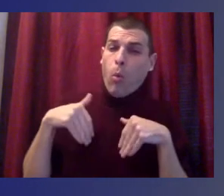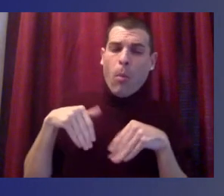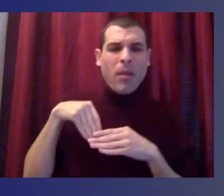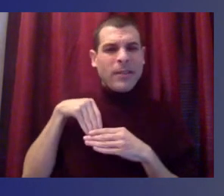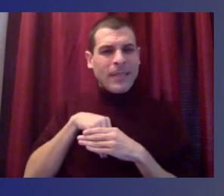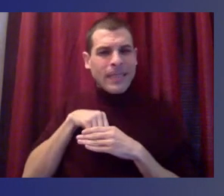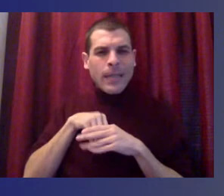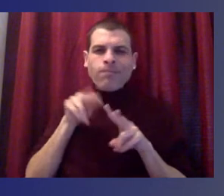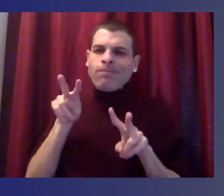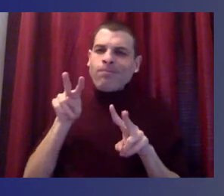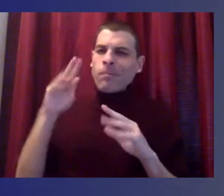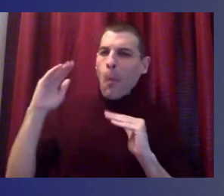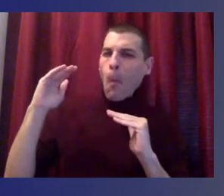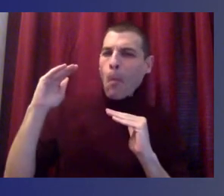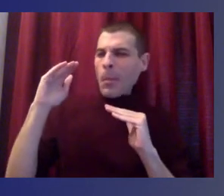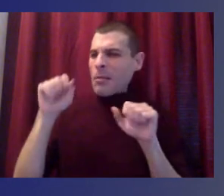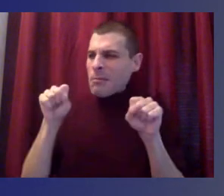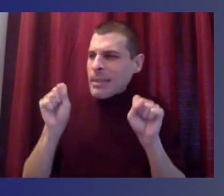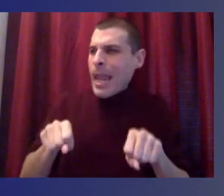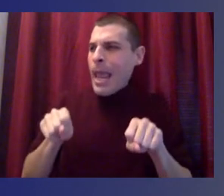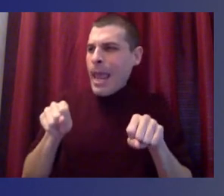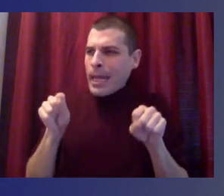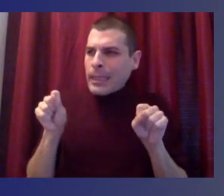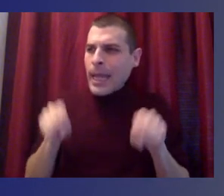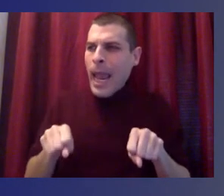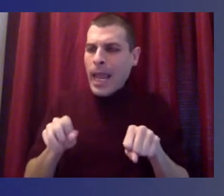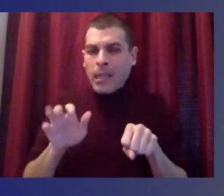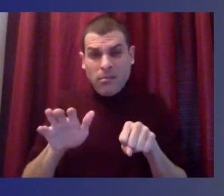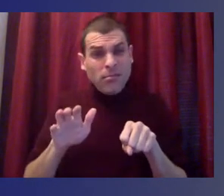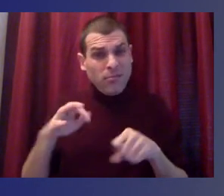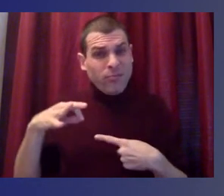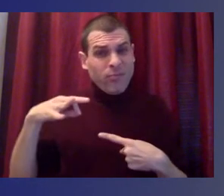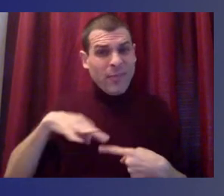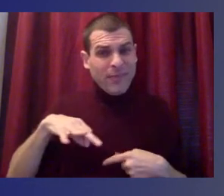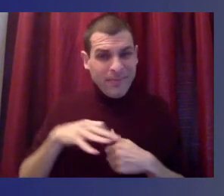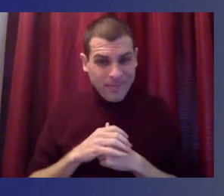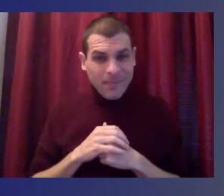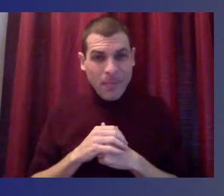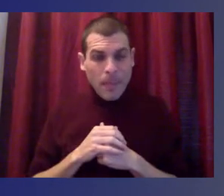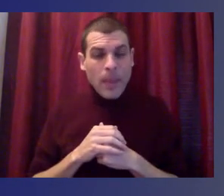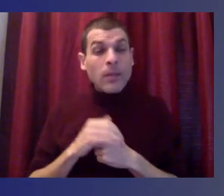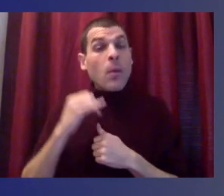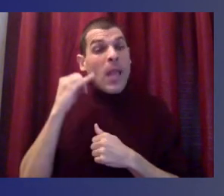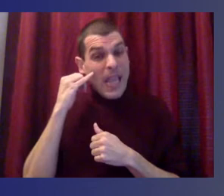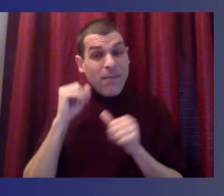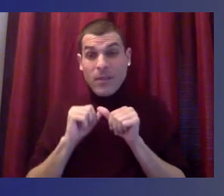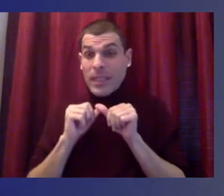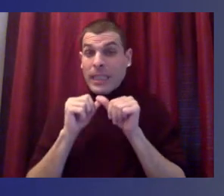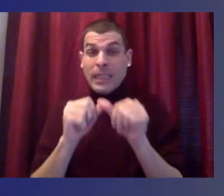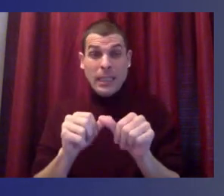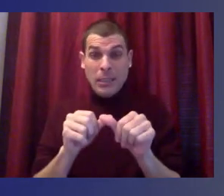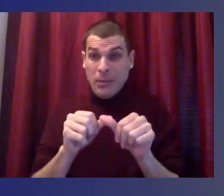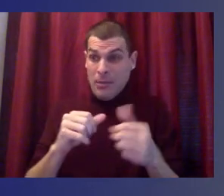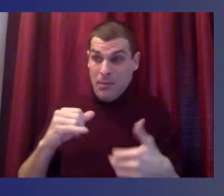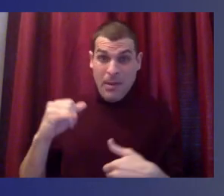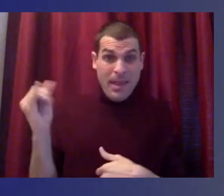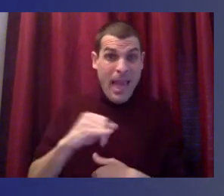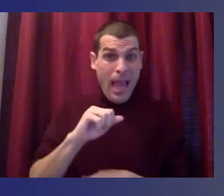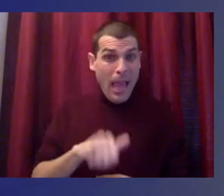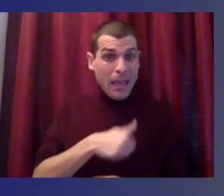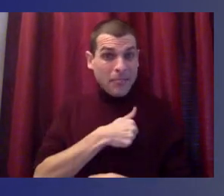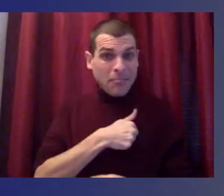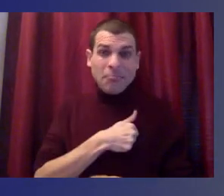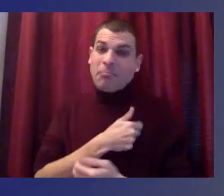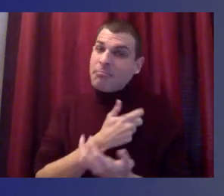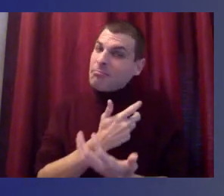a plus. And so with those principles in mind, I can say that we continue. I'm proud of the fact that we continue to distribute